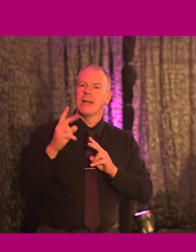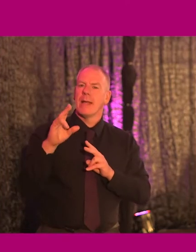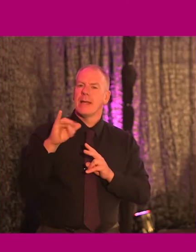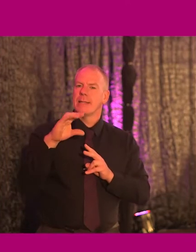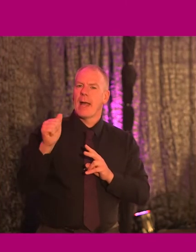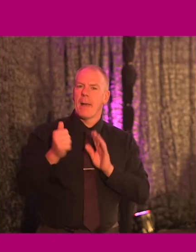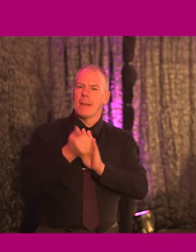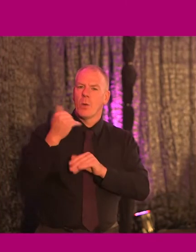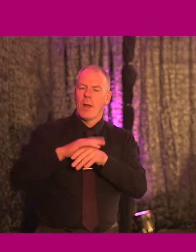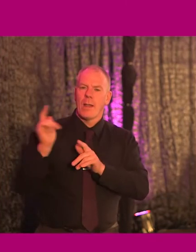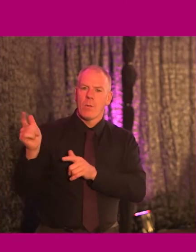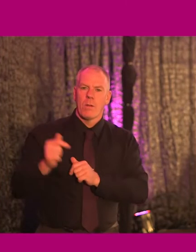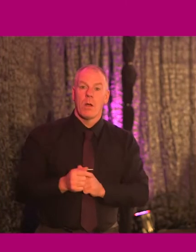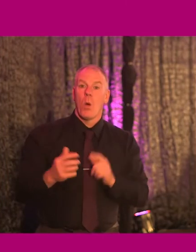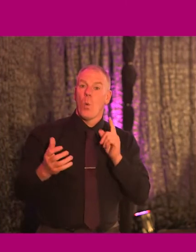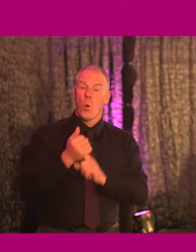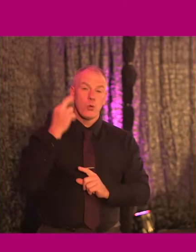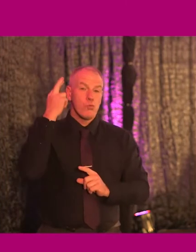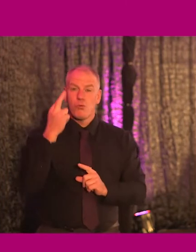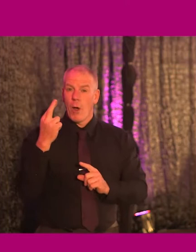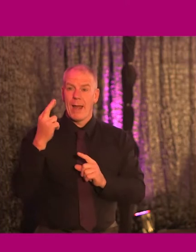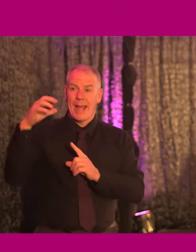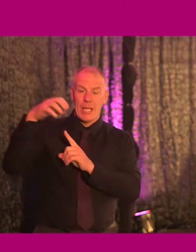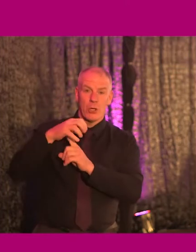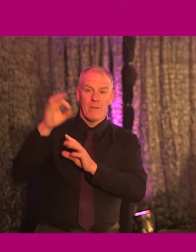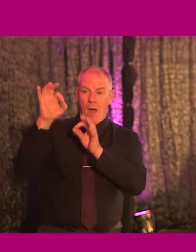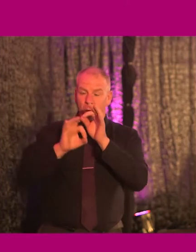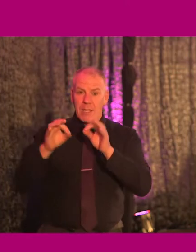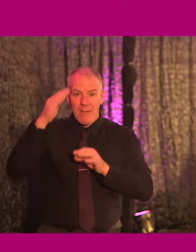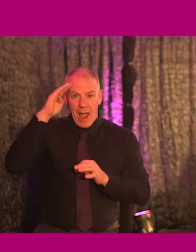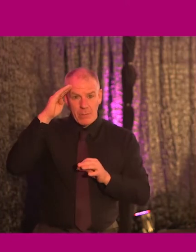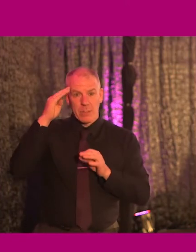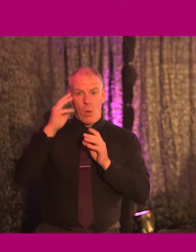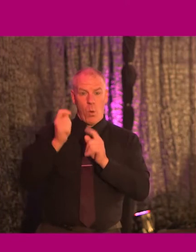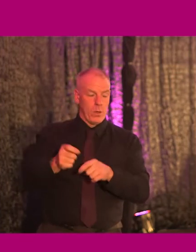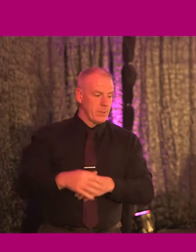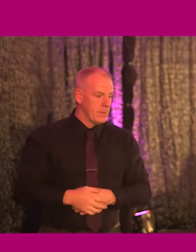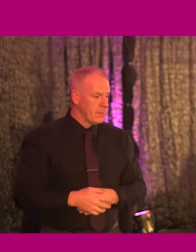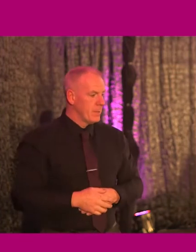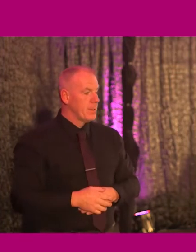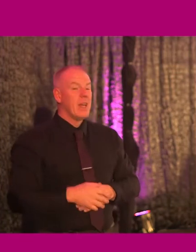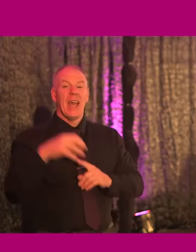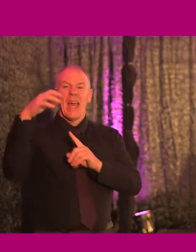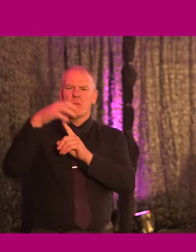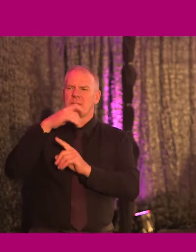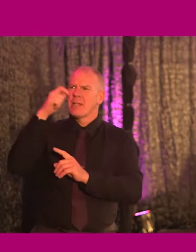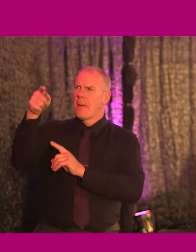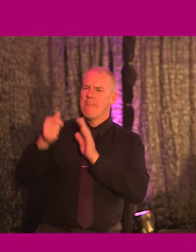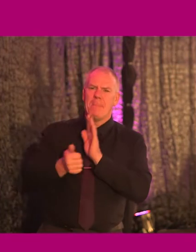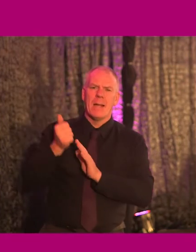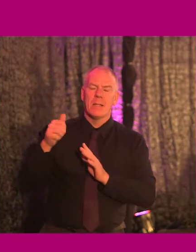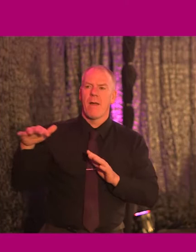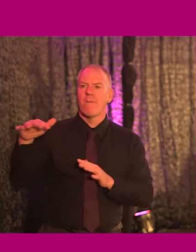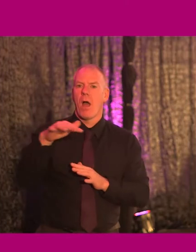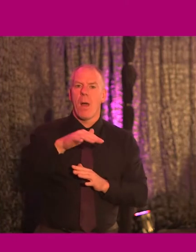which won the 2022 Royal Institute of Architects of Ireland Universal Design Award. The Institute said that the building provides environments